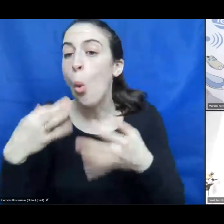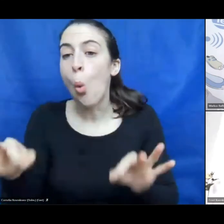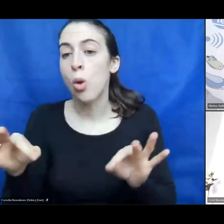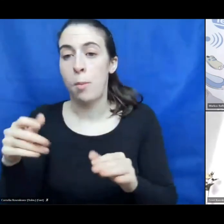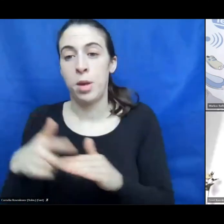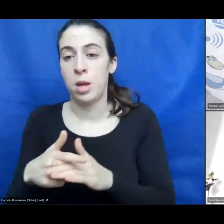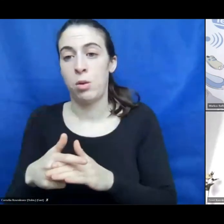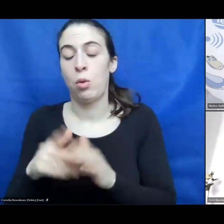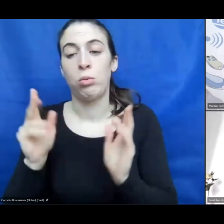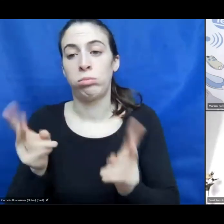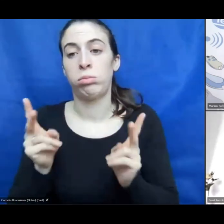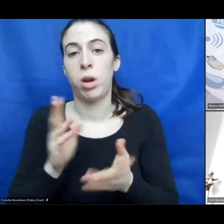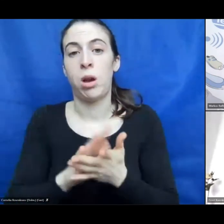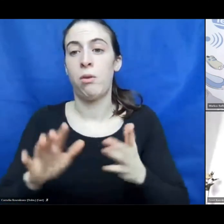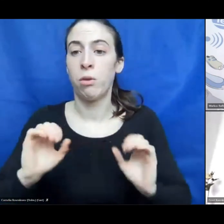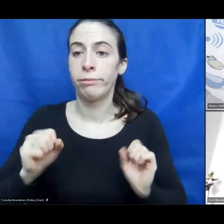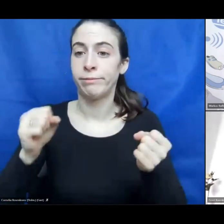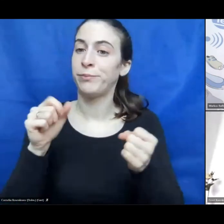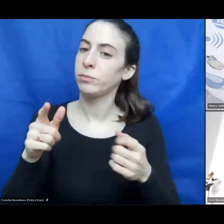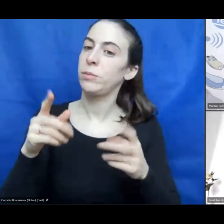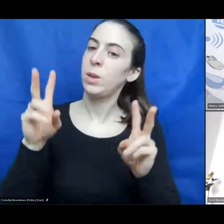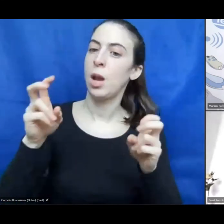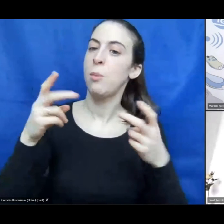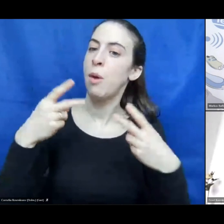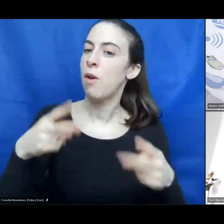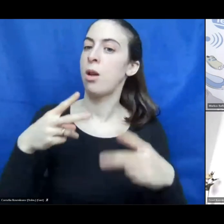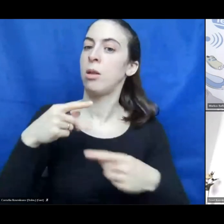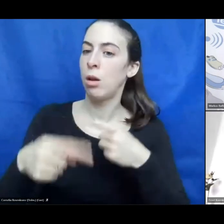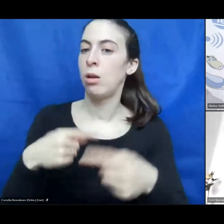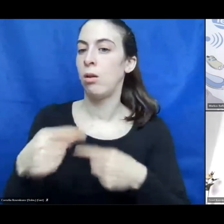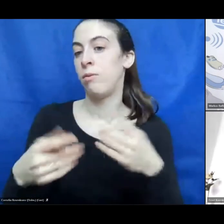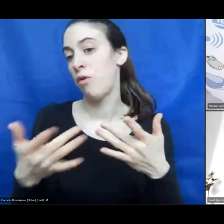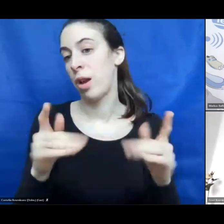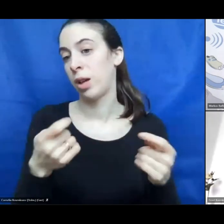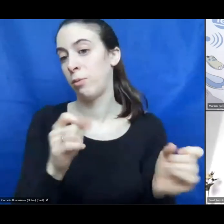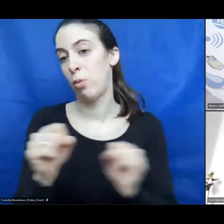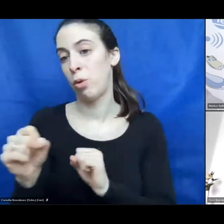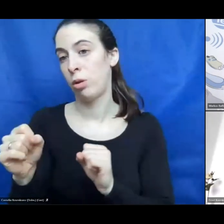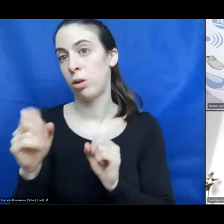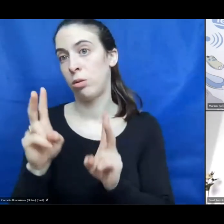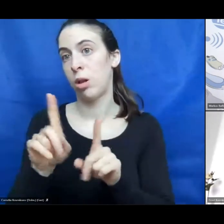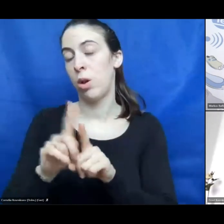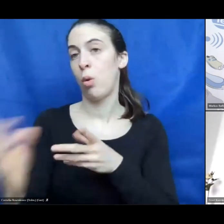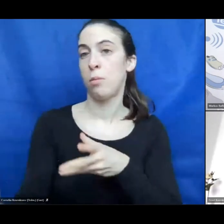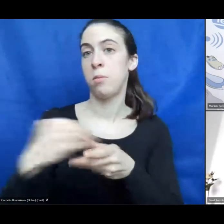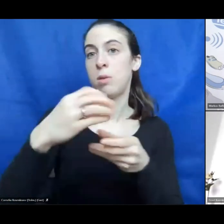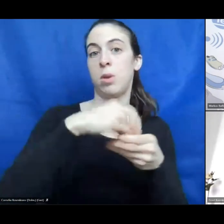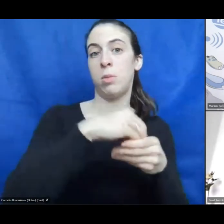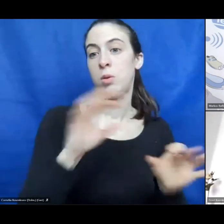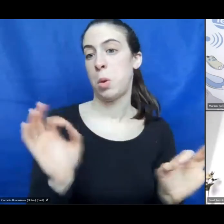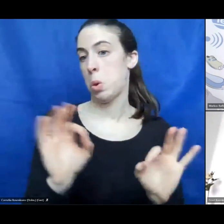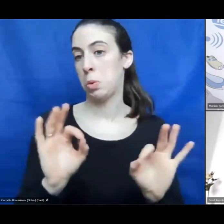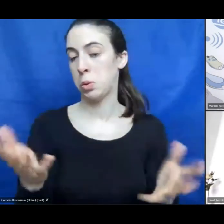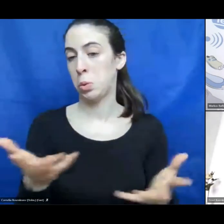enforce this topic. There should be maybe a possibility for them to participate, what we already mentioned too,